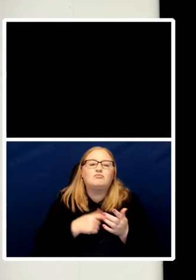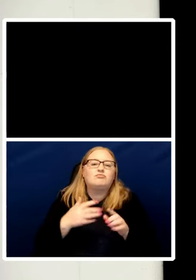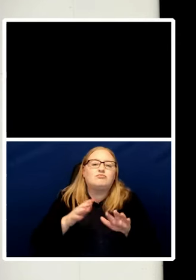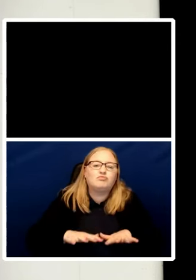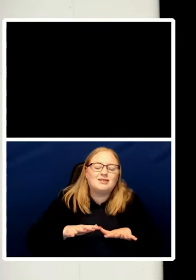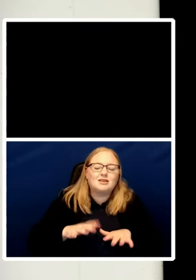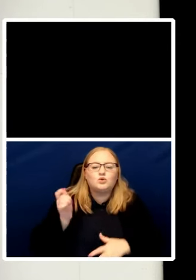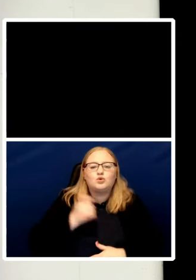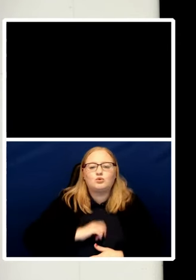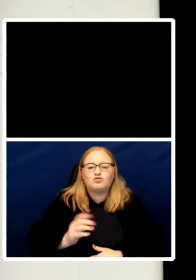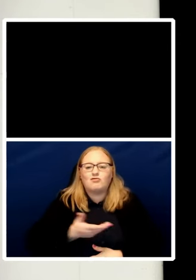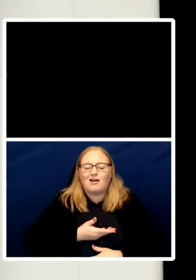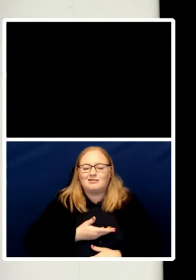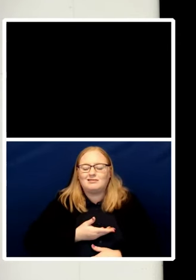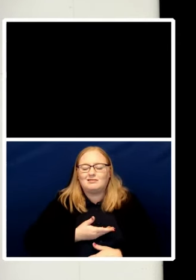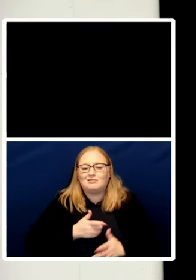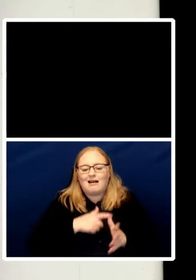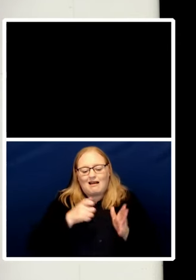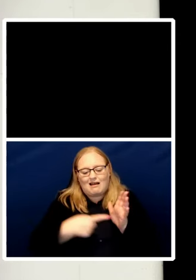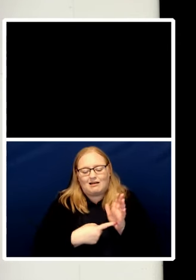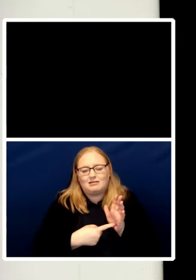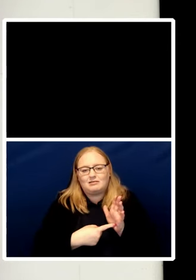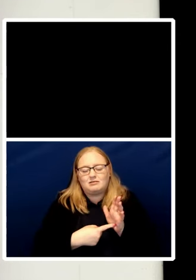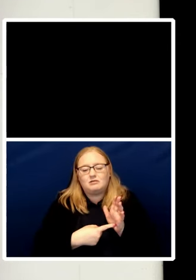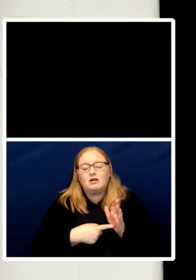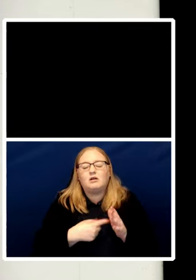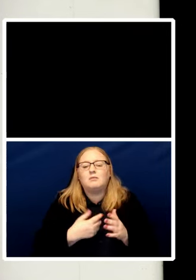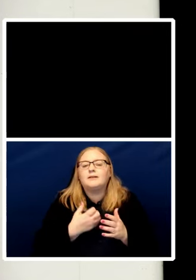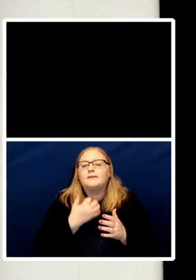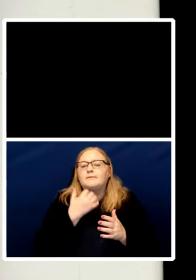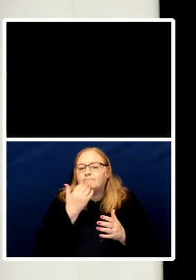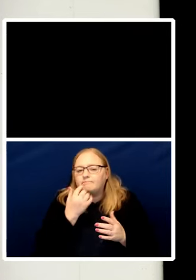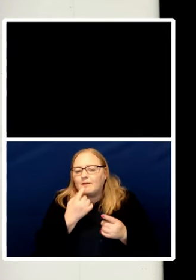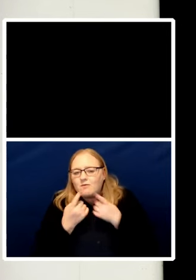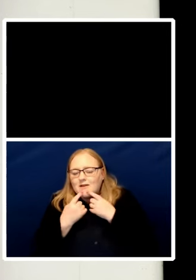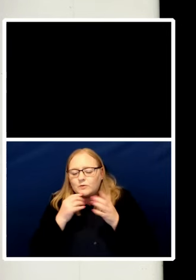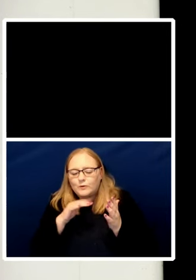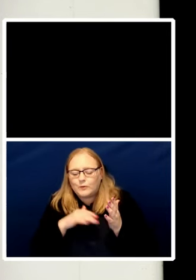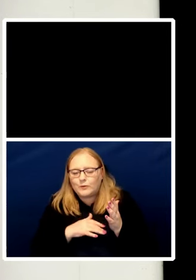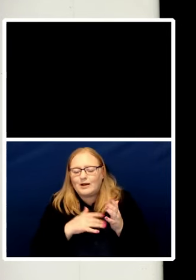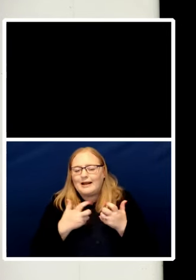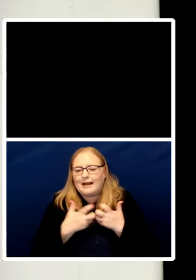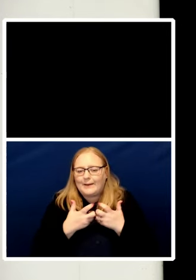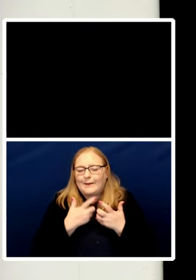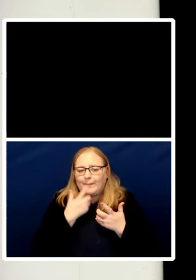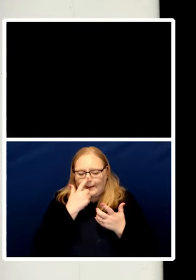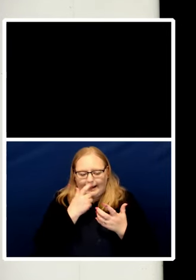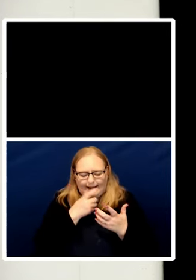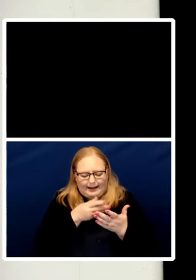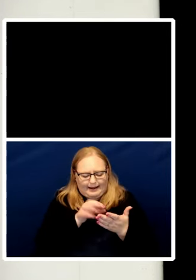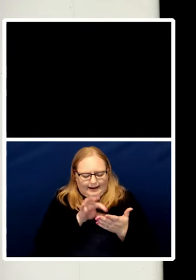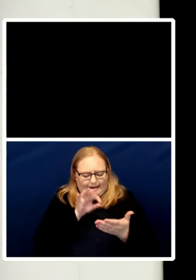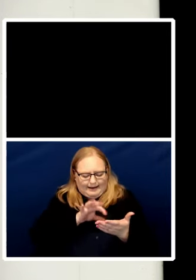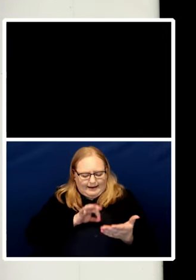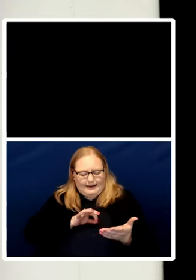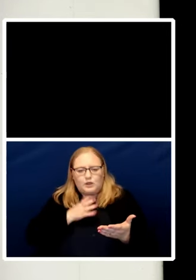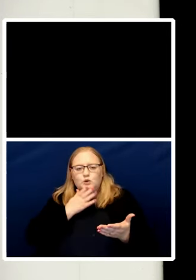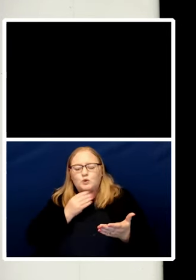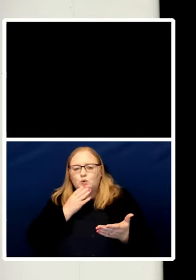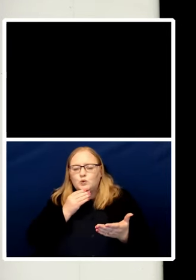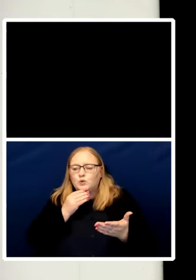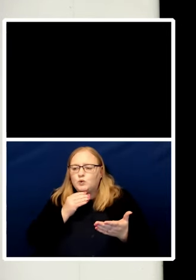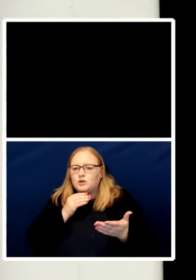can deploy the language of human rights to deal with complicated pressing problems of today it's not a bad